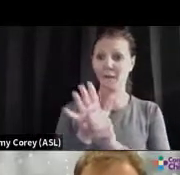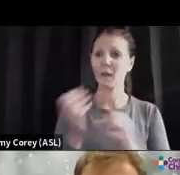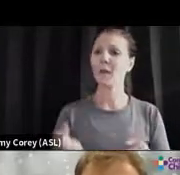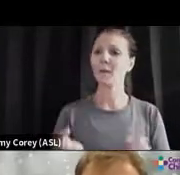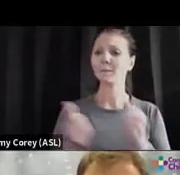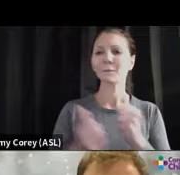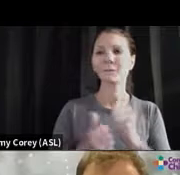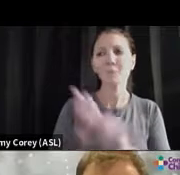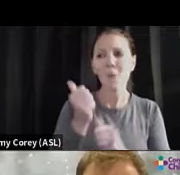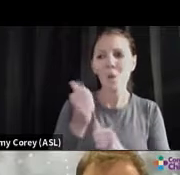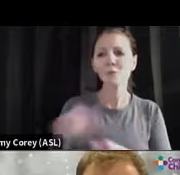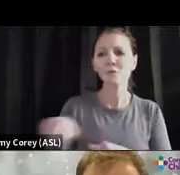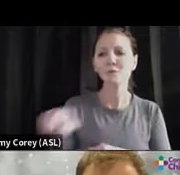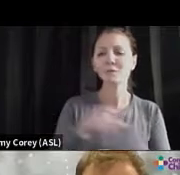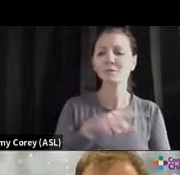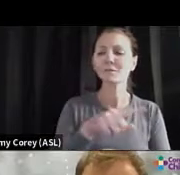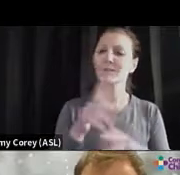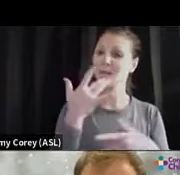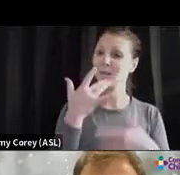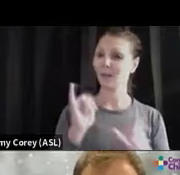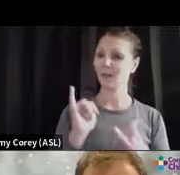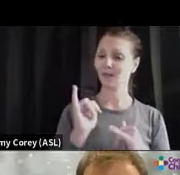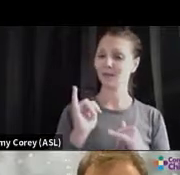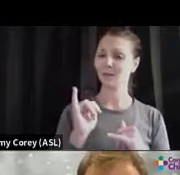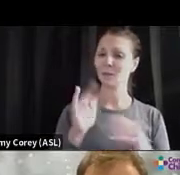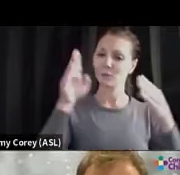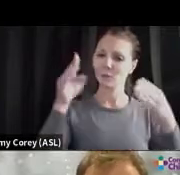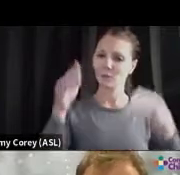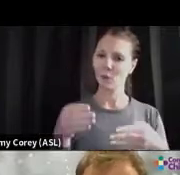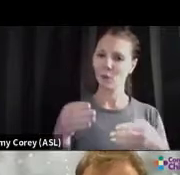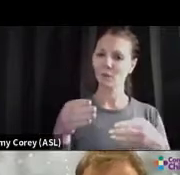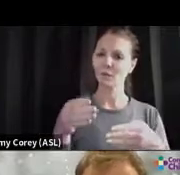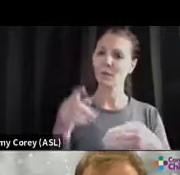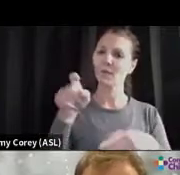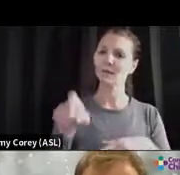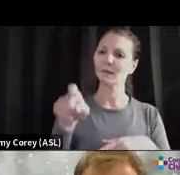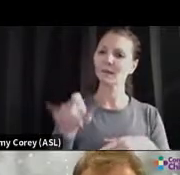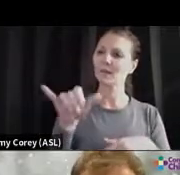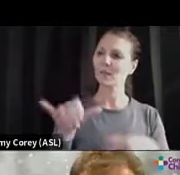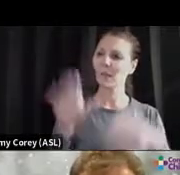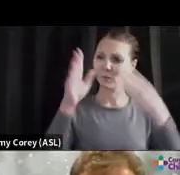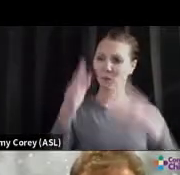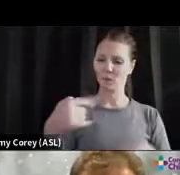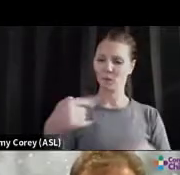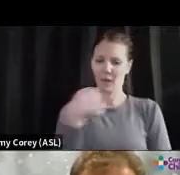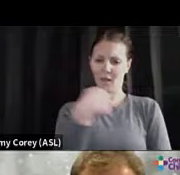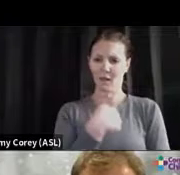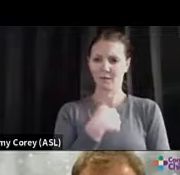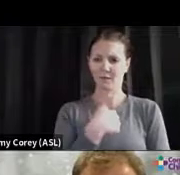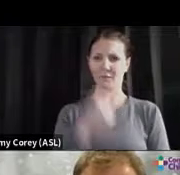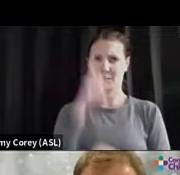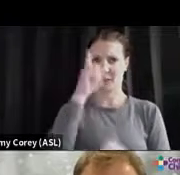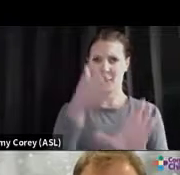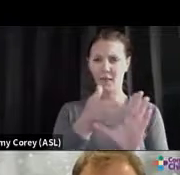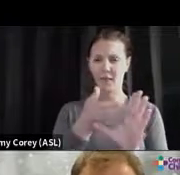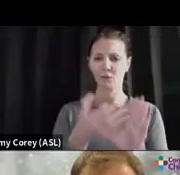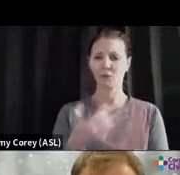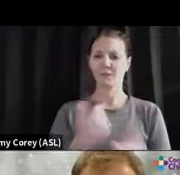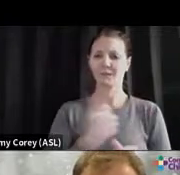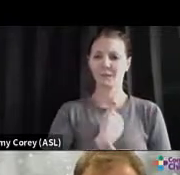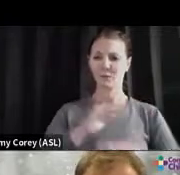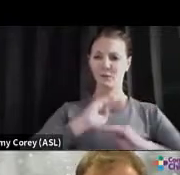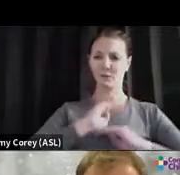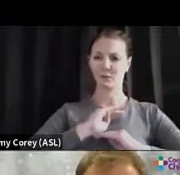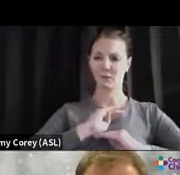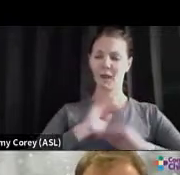of having to focus on needs that were in the focus on us, our psychological and our self-fulfillment. So we could focus on how